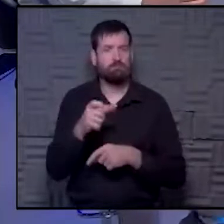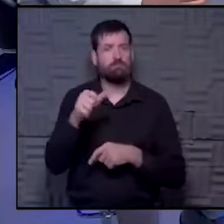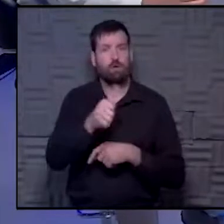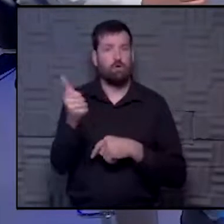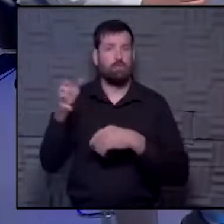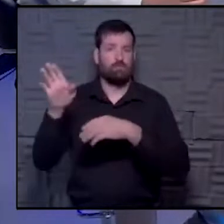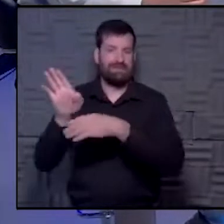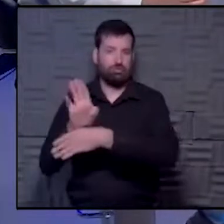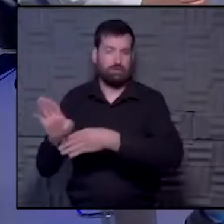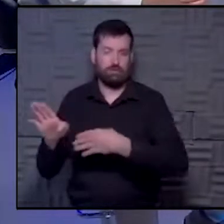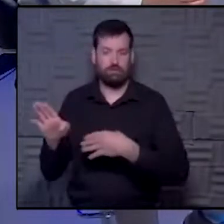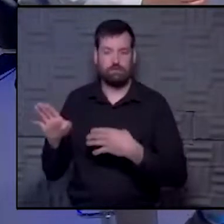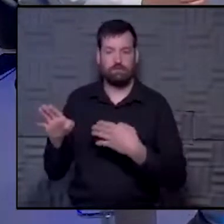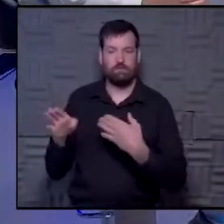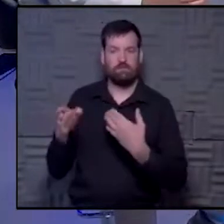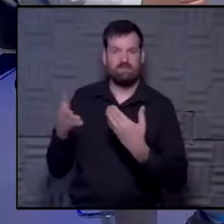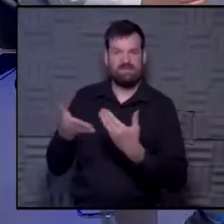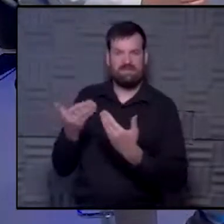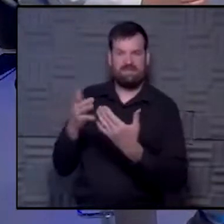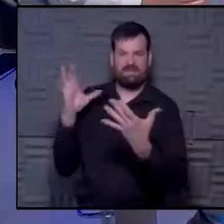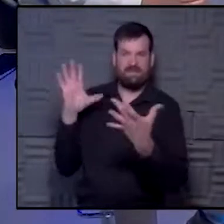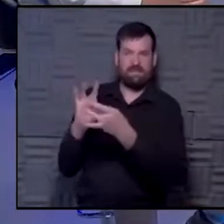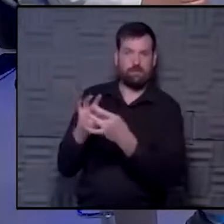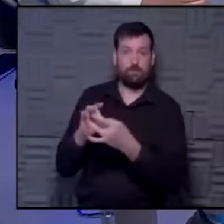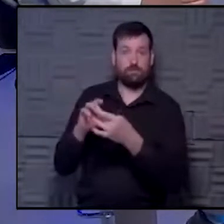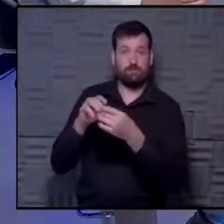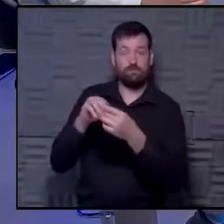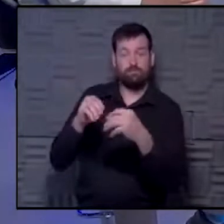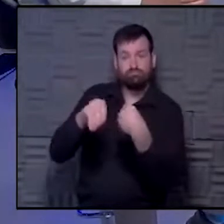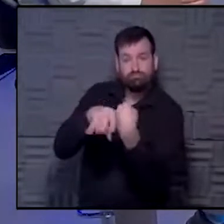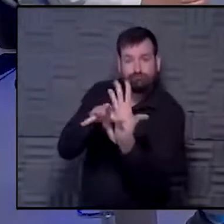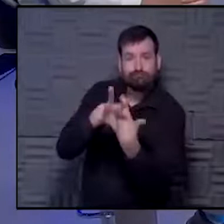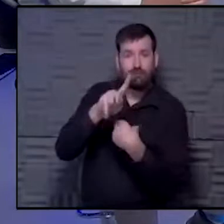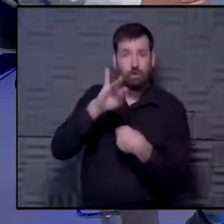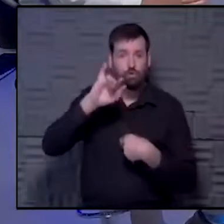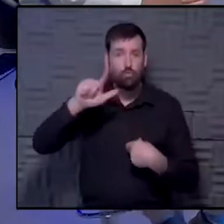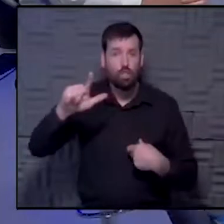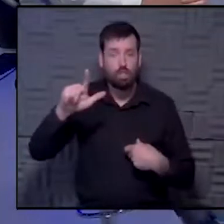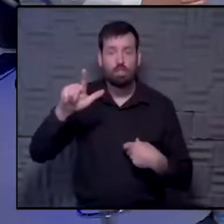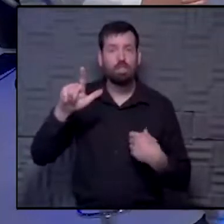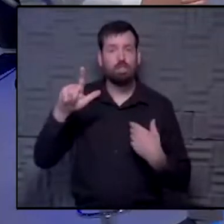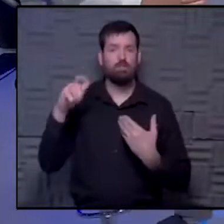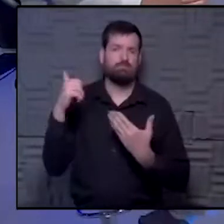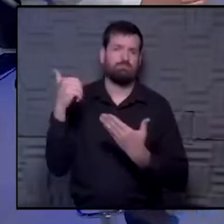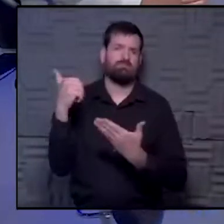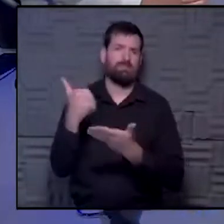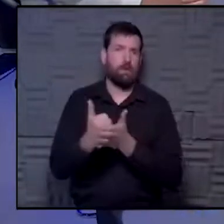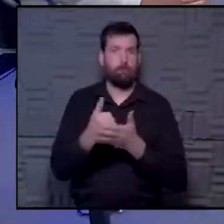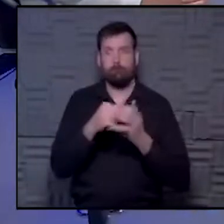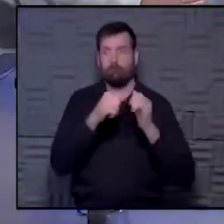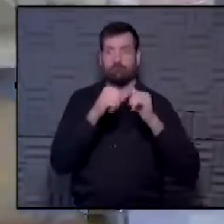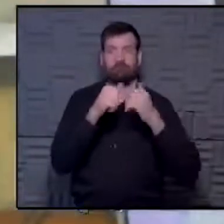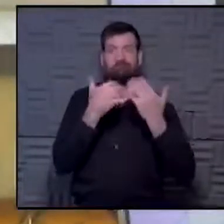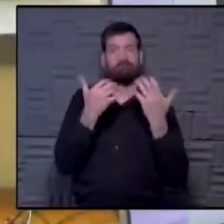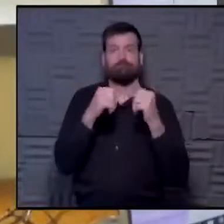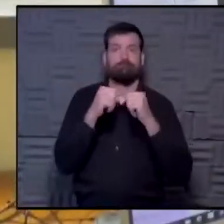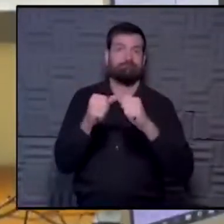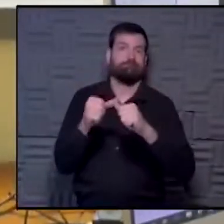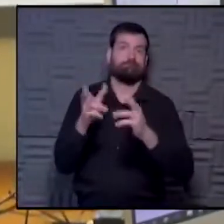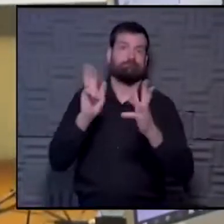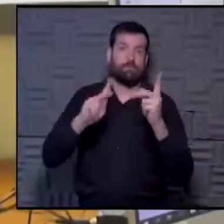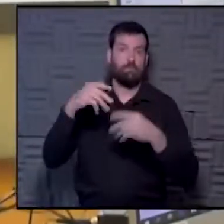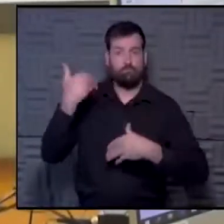industries, an ease of connection, even if that connection is virtual, does help keep people